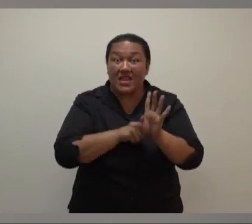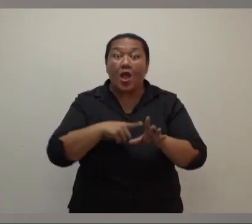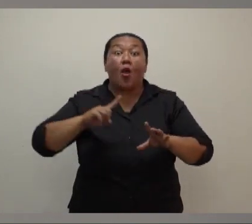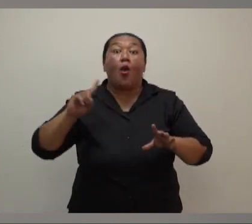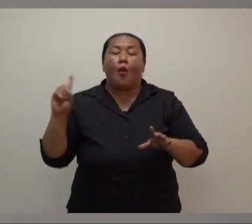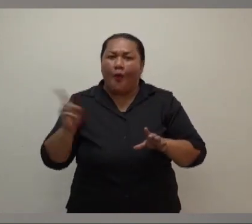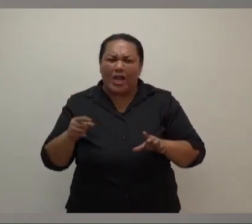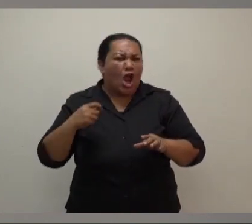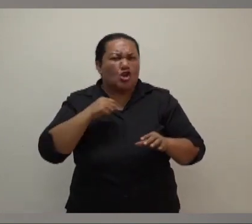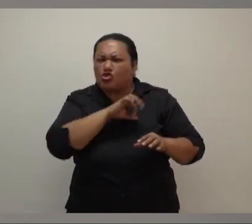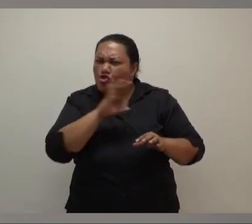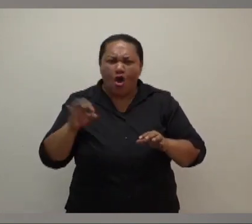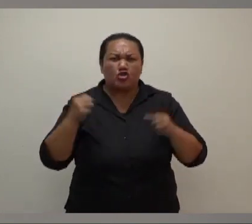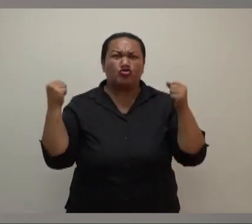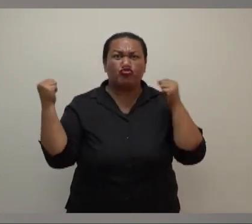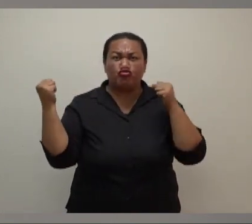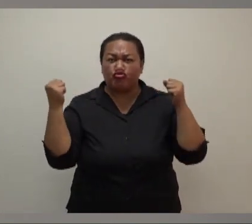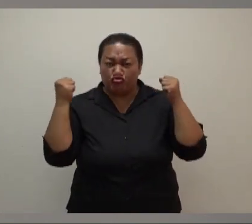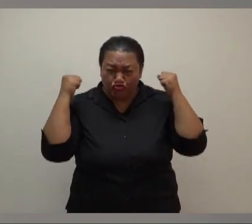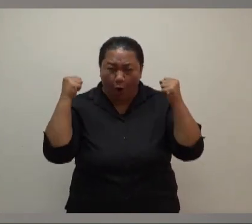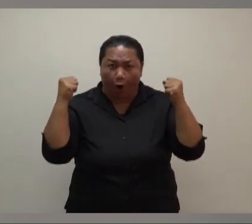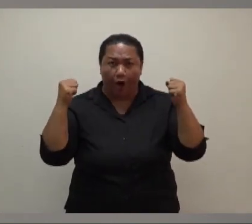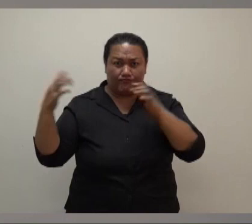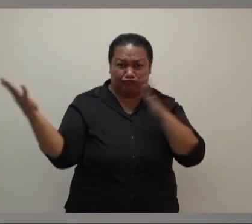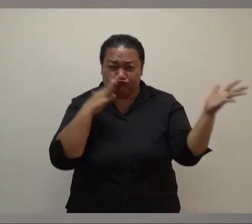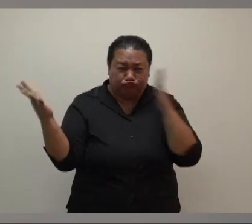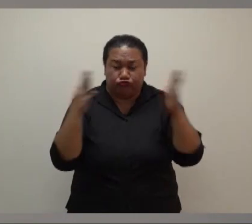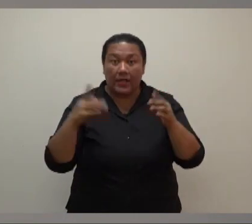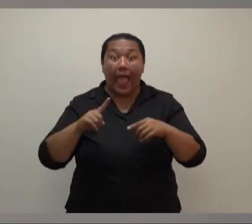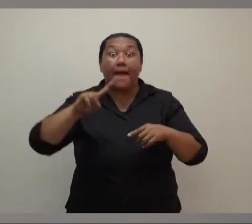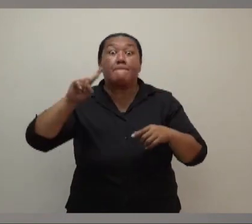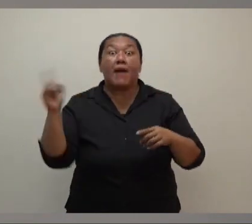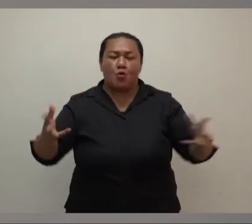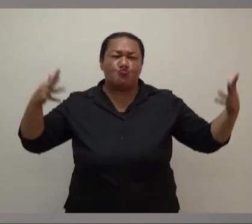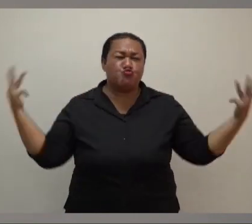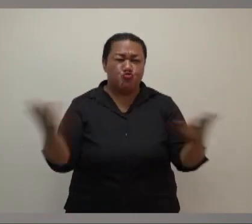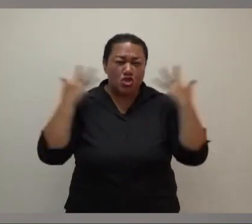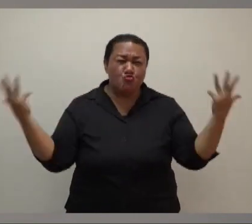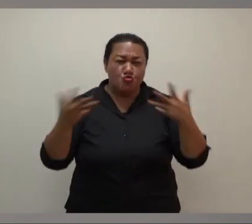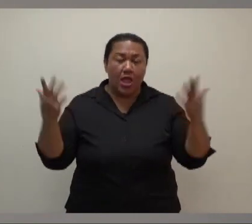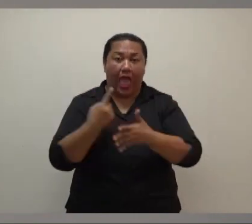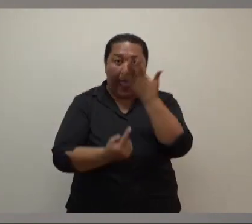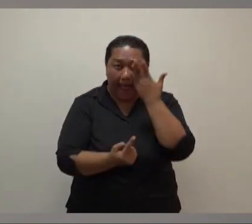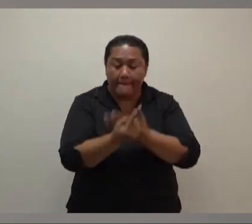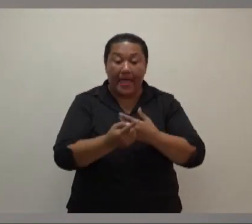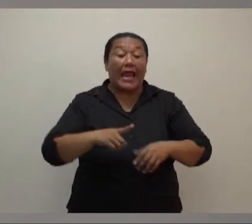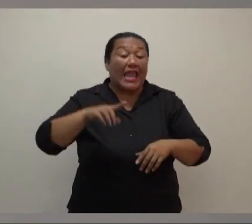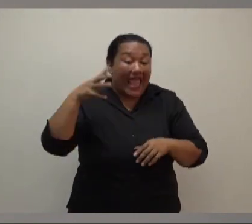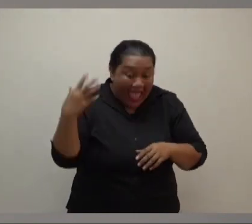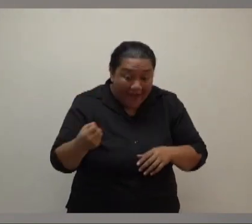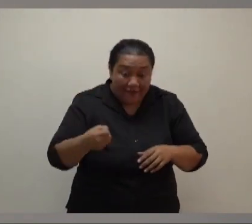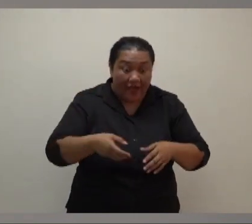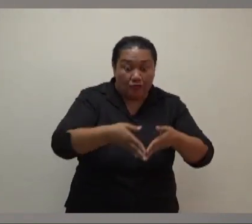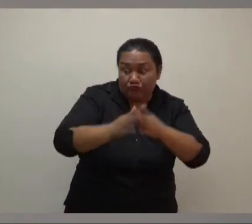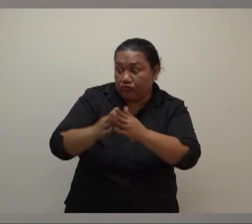one. We saw some limited structural damage to infrastructure, but no serious damage to the schools that we rebuilt